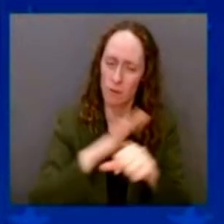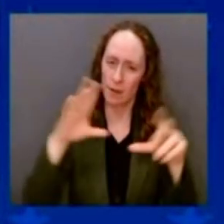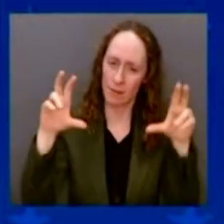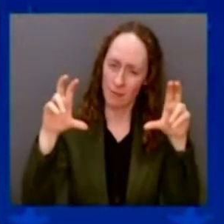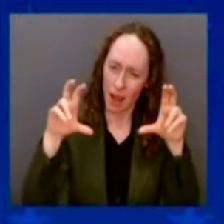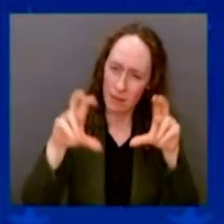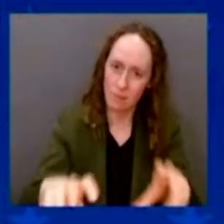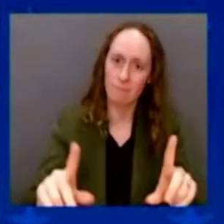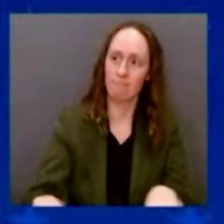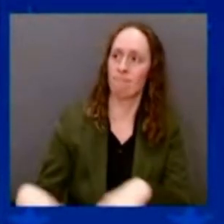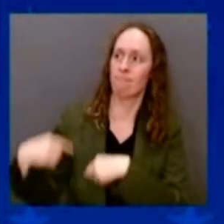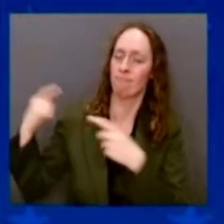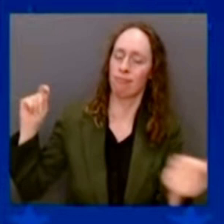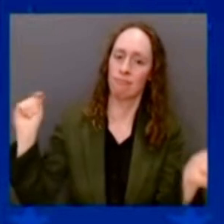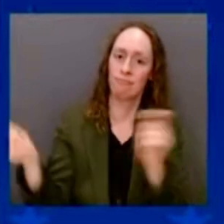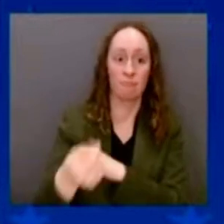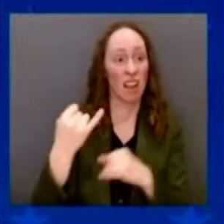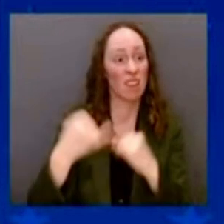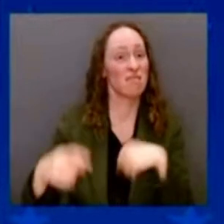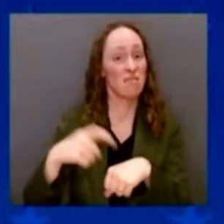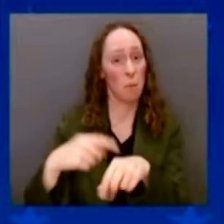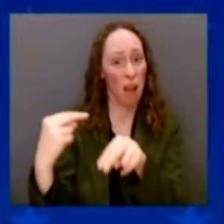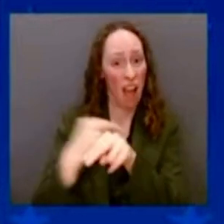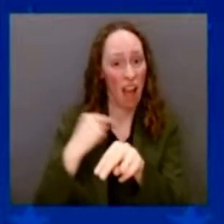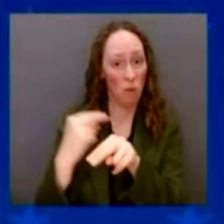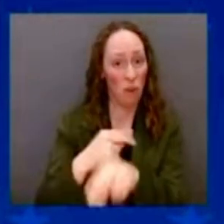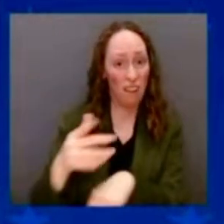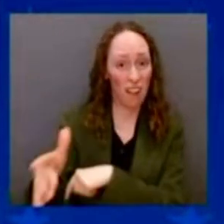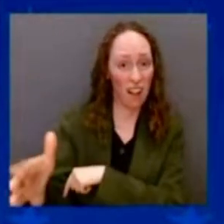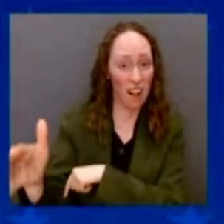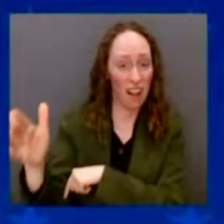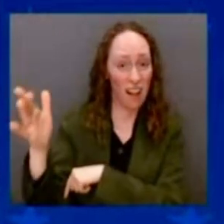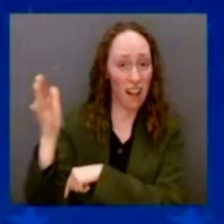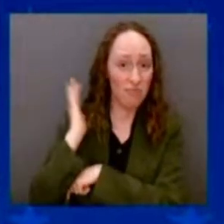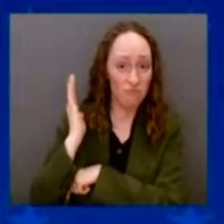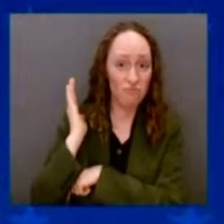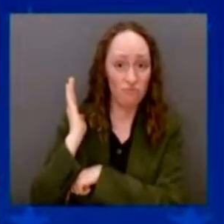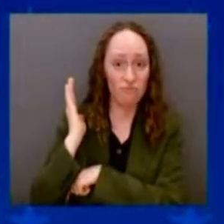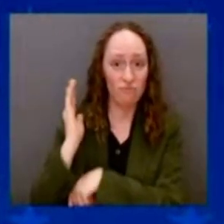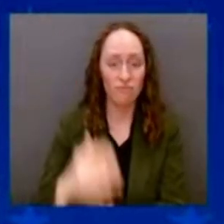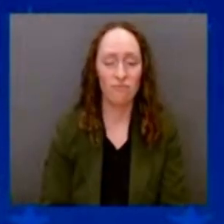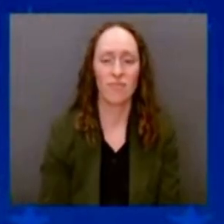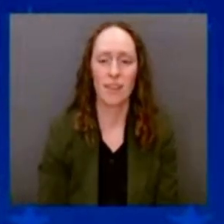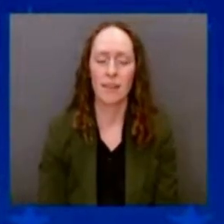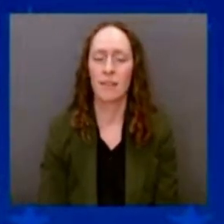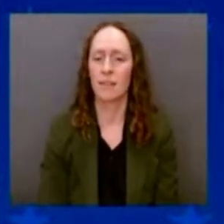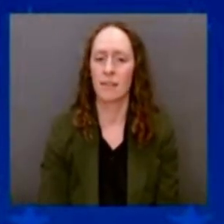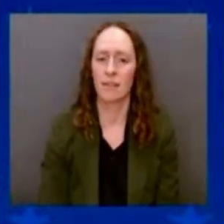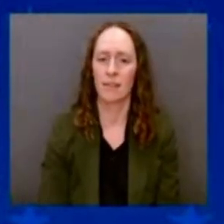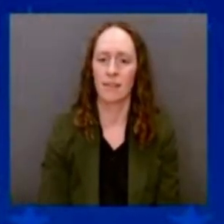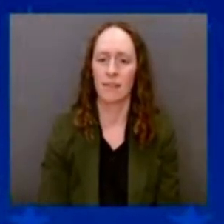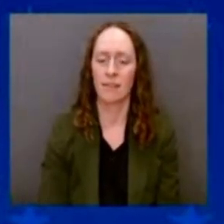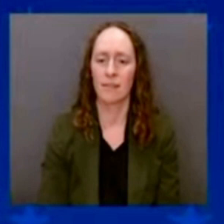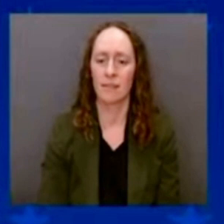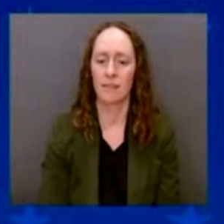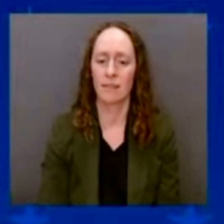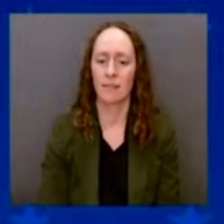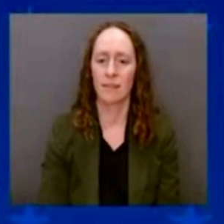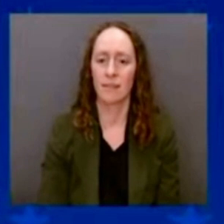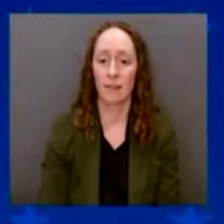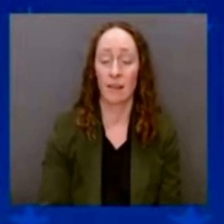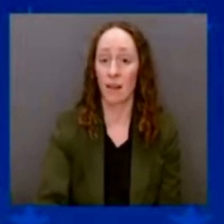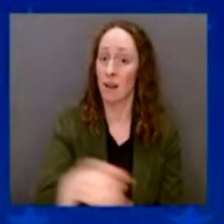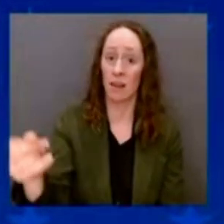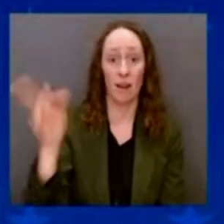We and you are going to spend — we're going to spend $1.2 trillion over 10 years